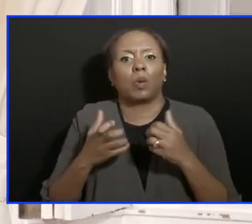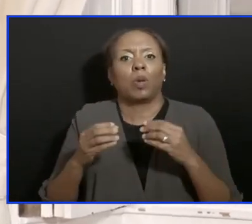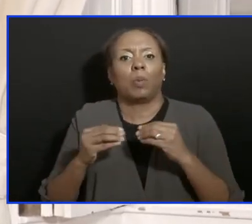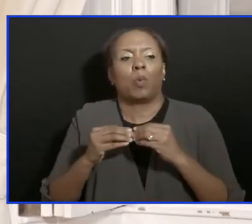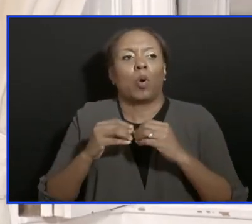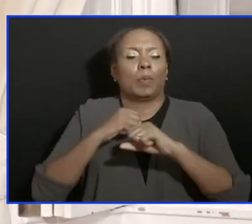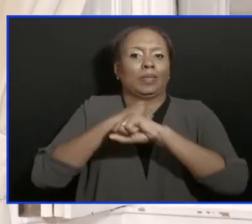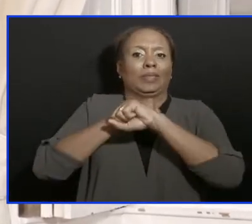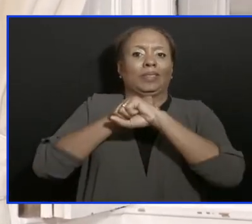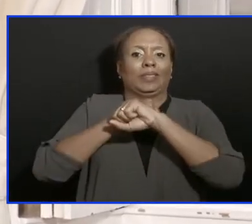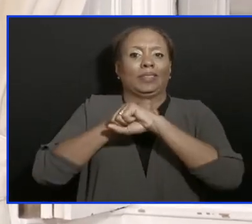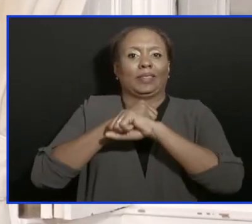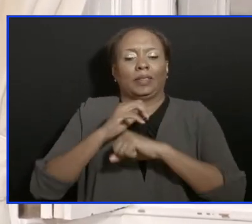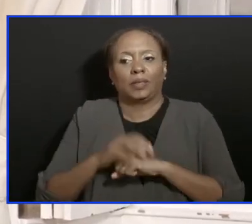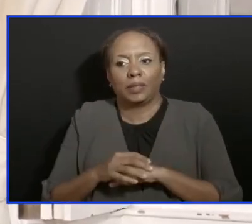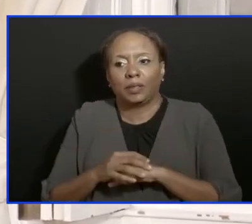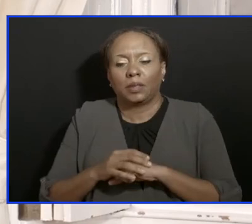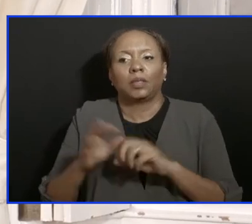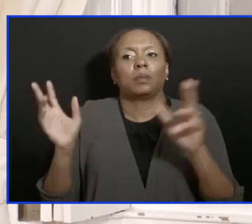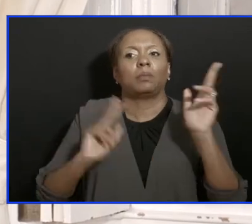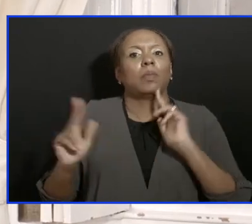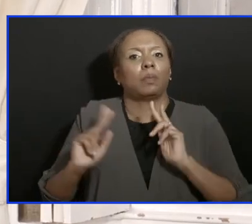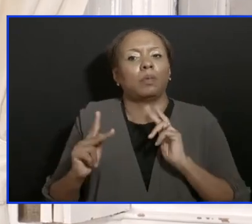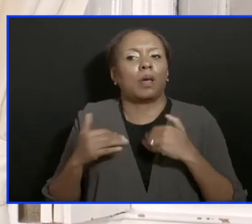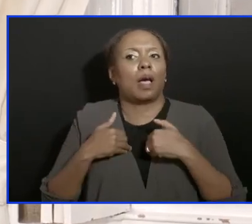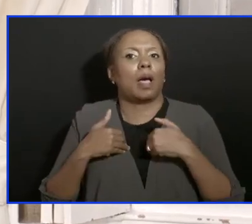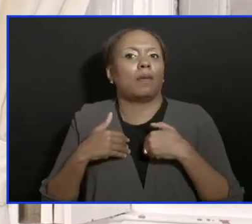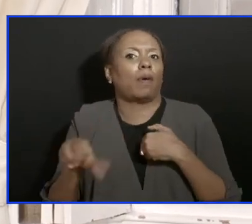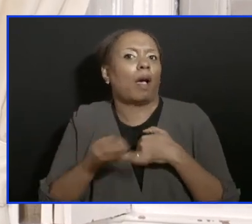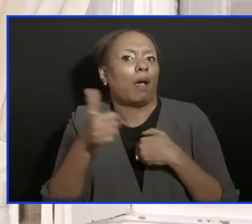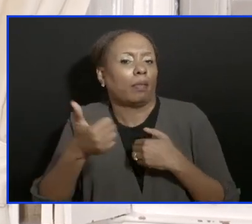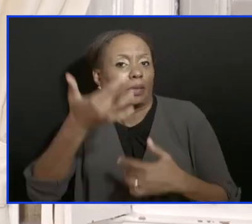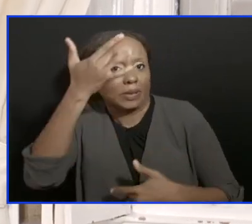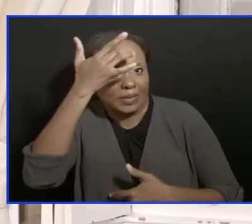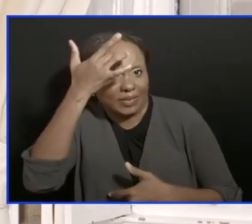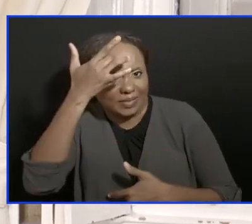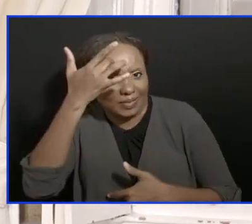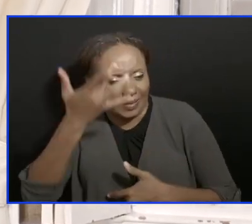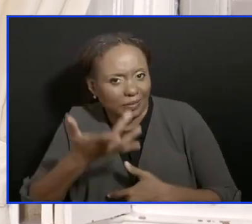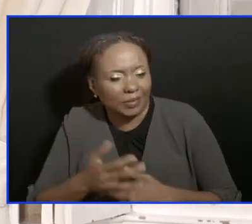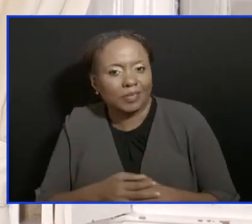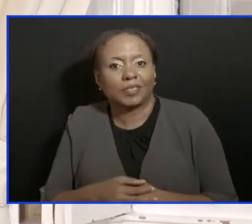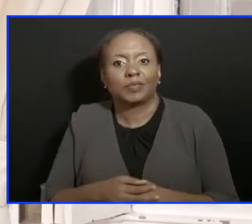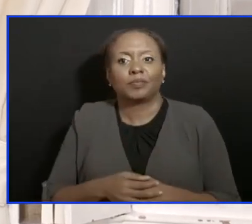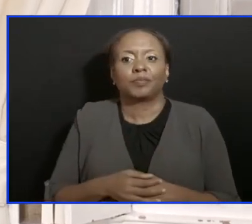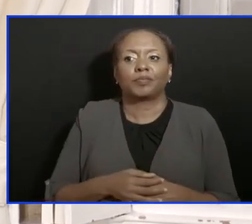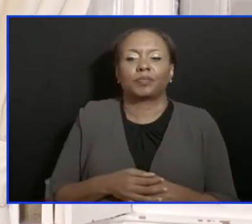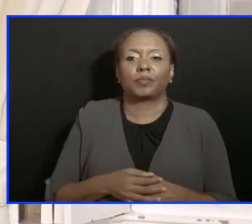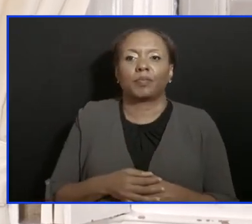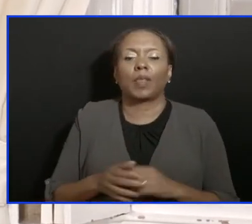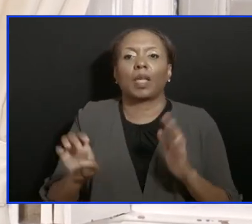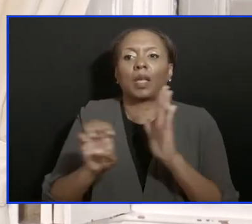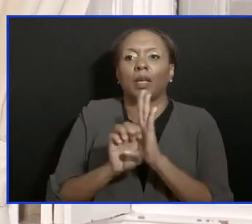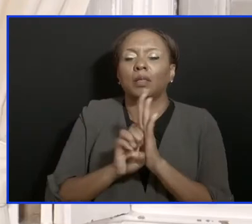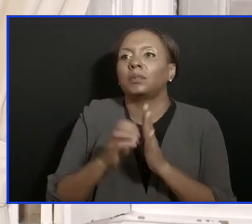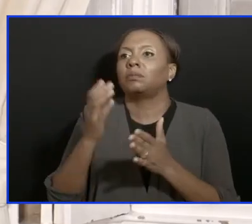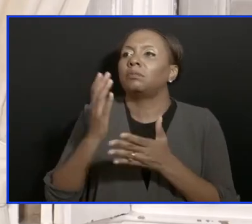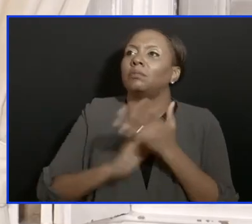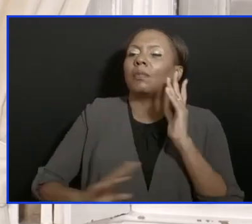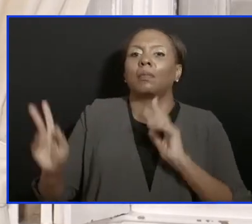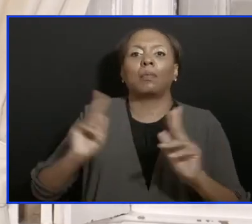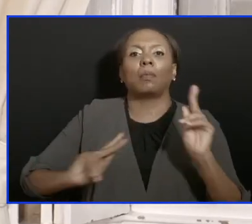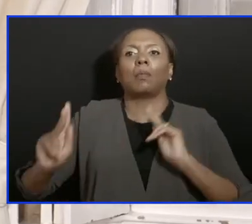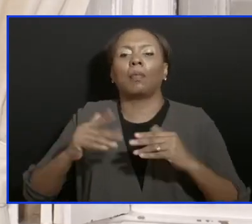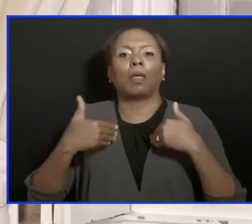persons who may be immunocompromised. We do know that there are some persons, persons, for instance, who may have had,